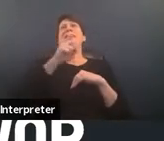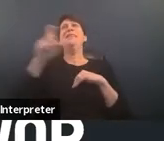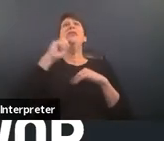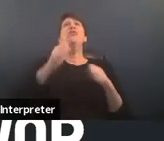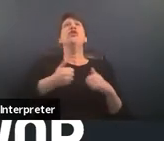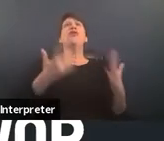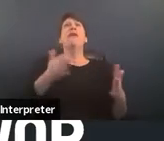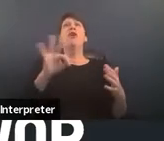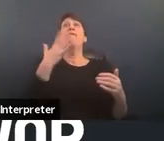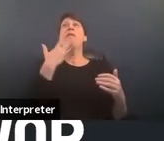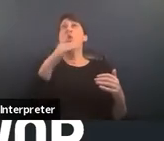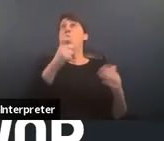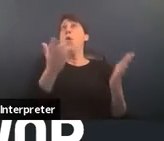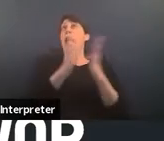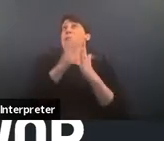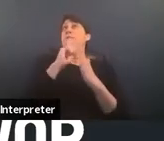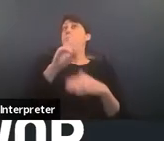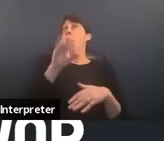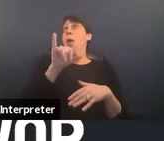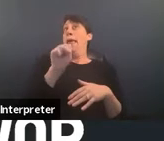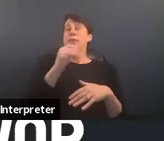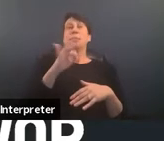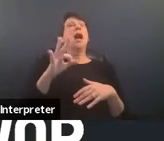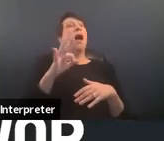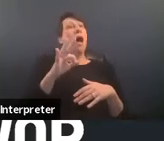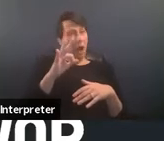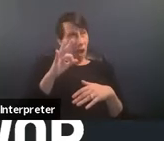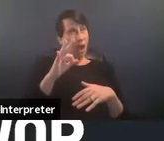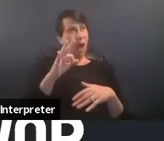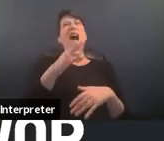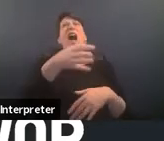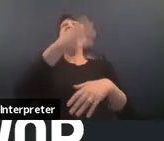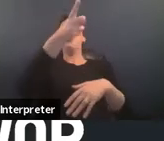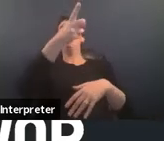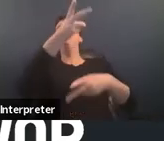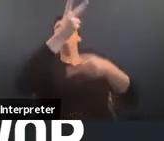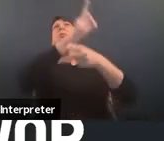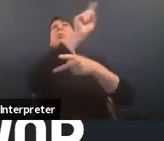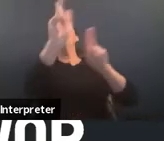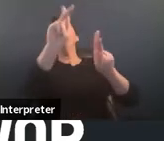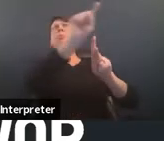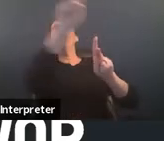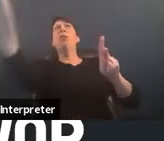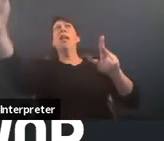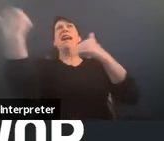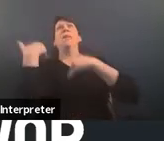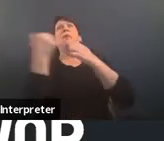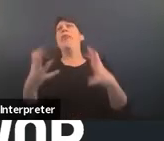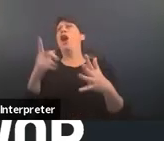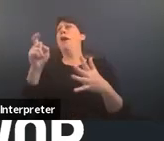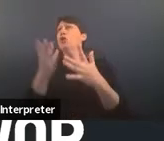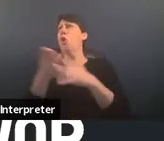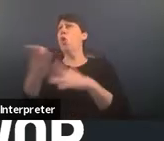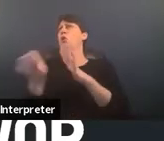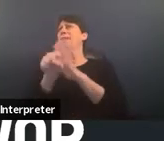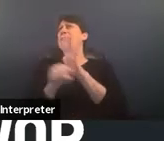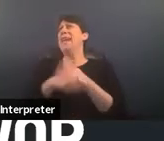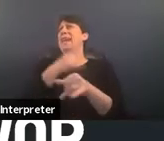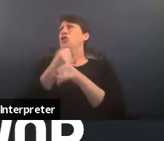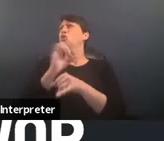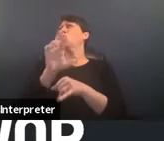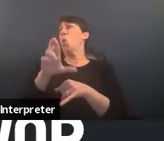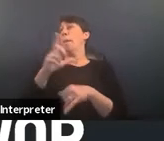of color who were asking for ways to hold harm doers accountable without having to go through state institutions or police